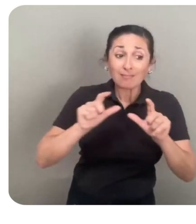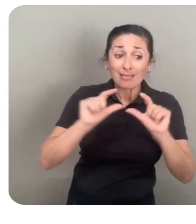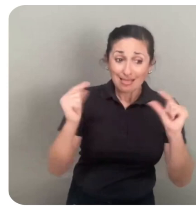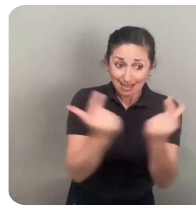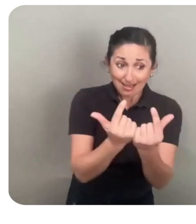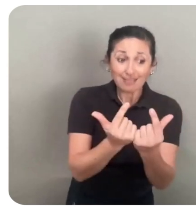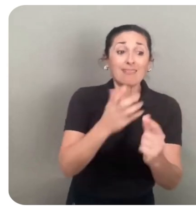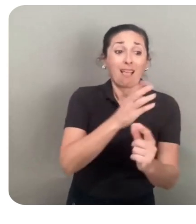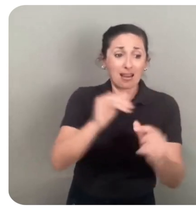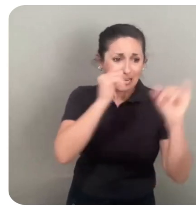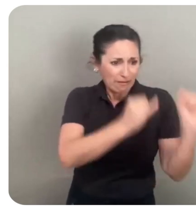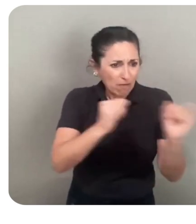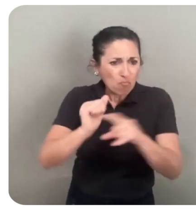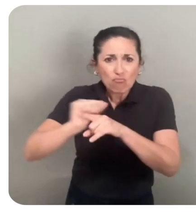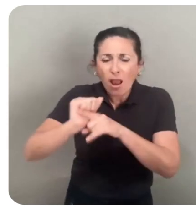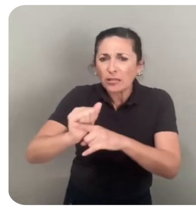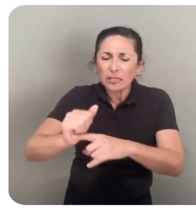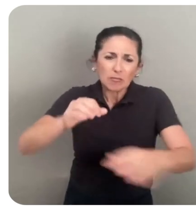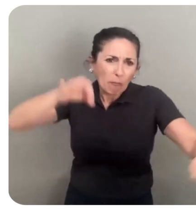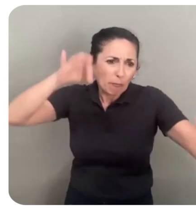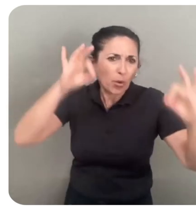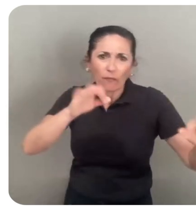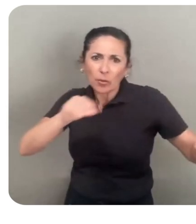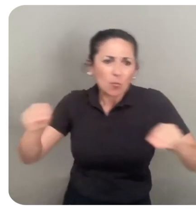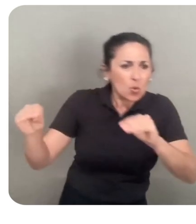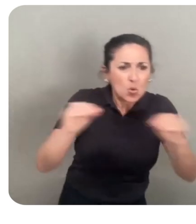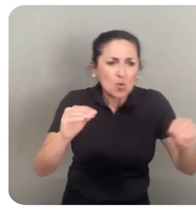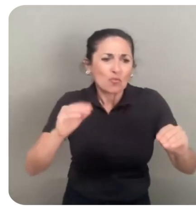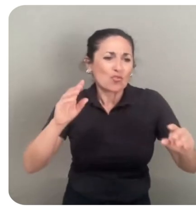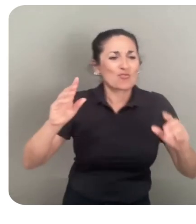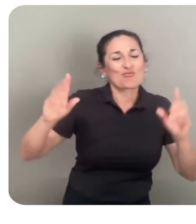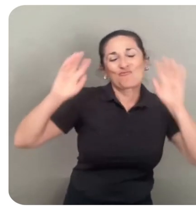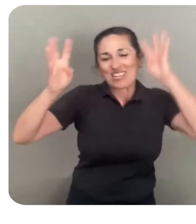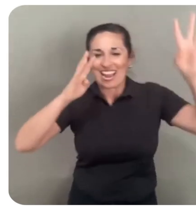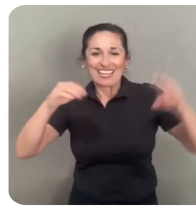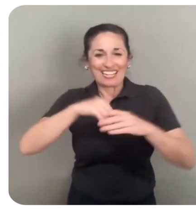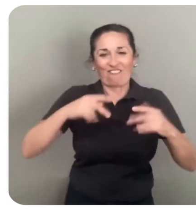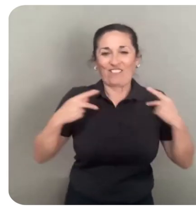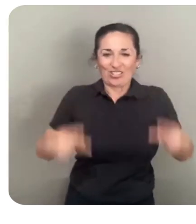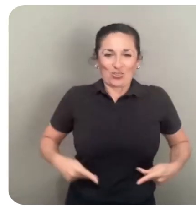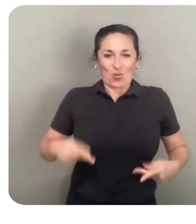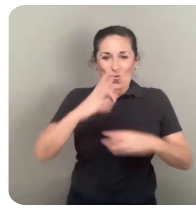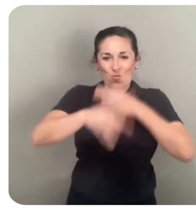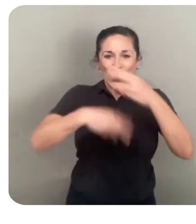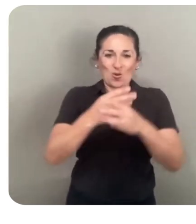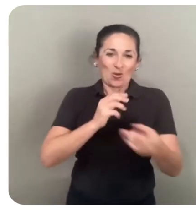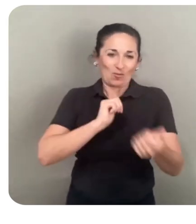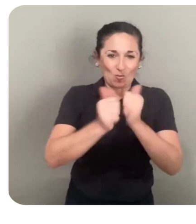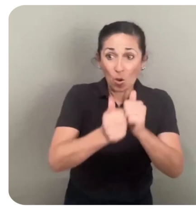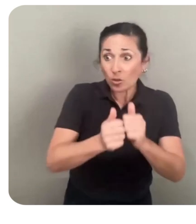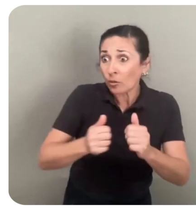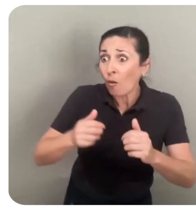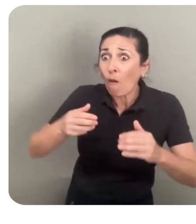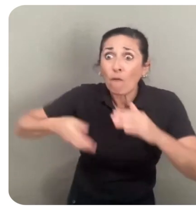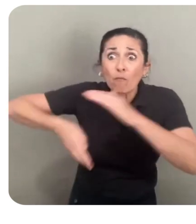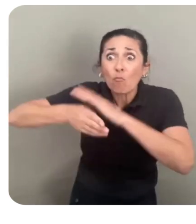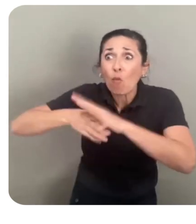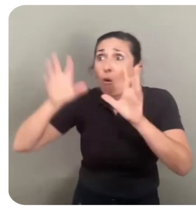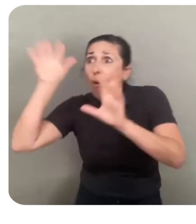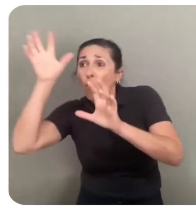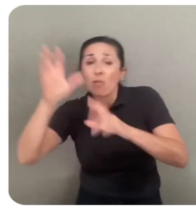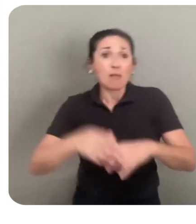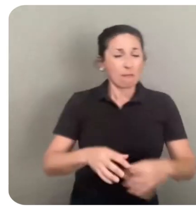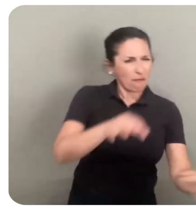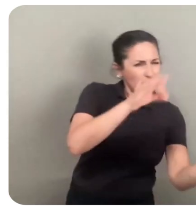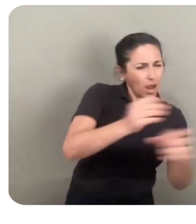maneuvers that can then create success in the physical world of sports. Be a better football goalie, perfect your slap shot, or